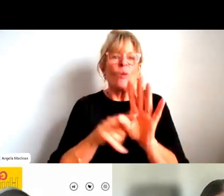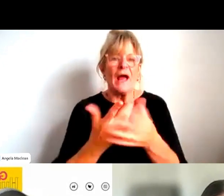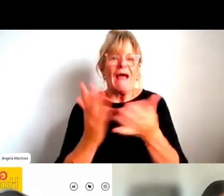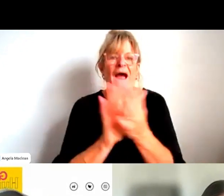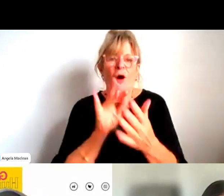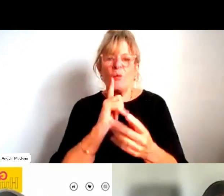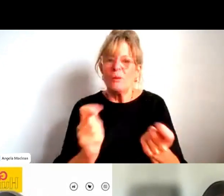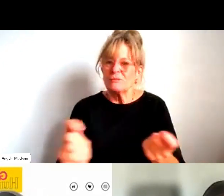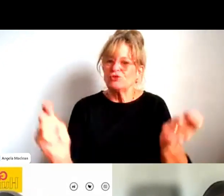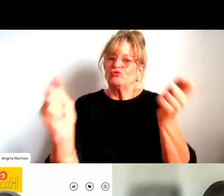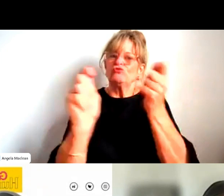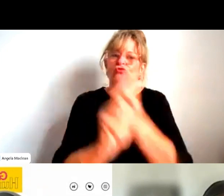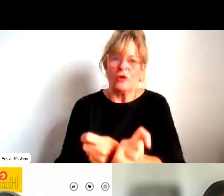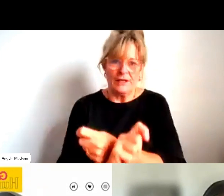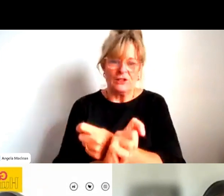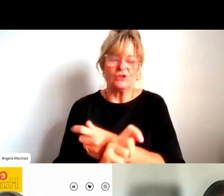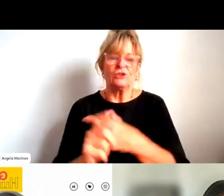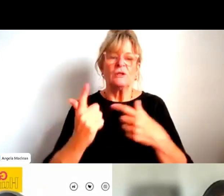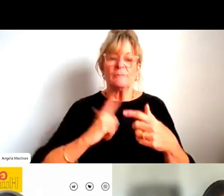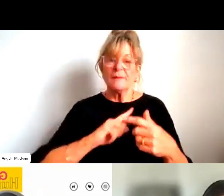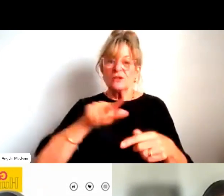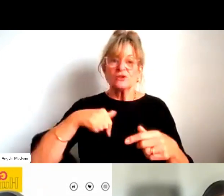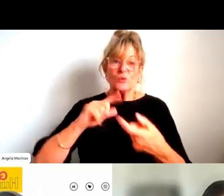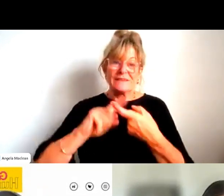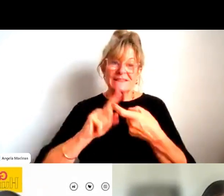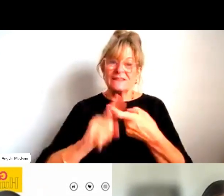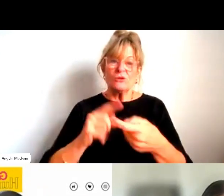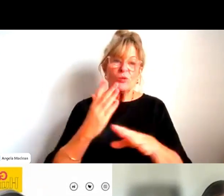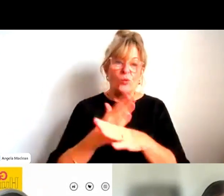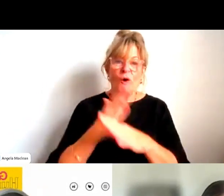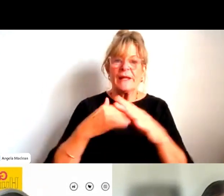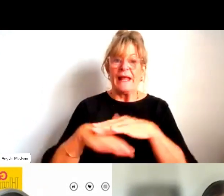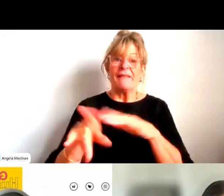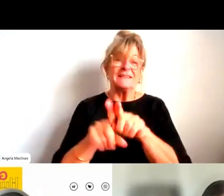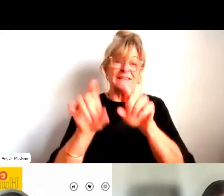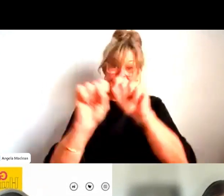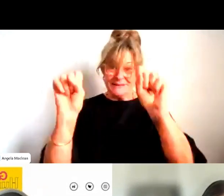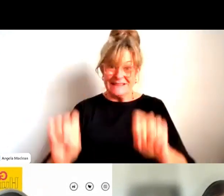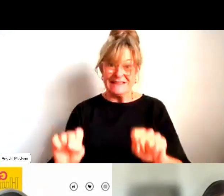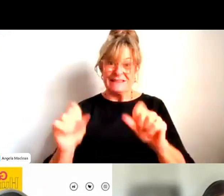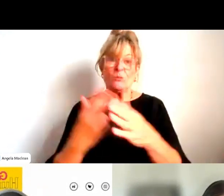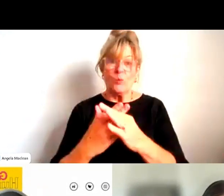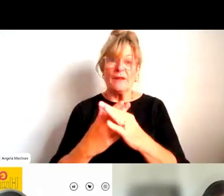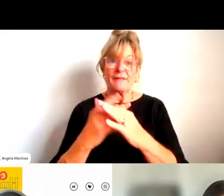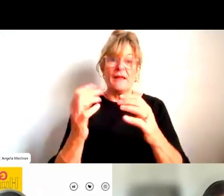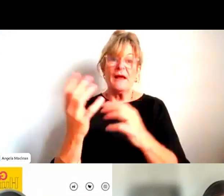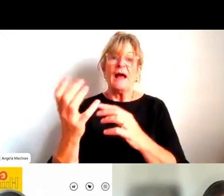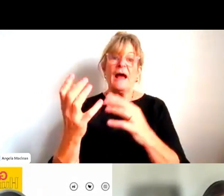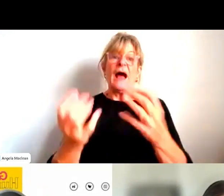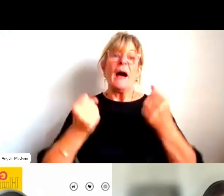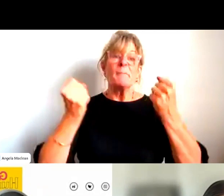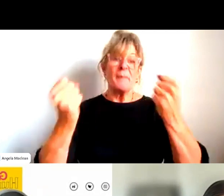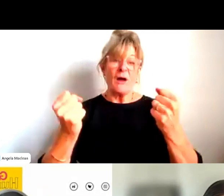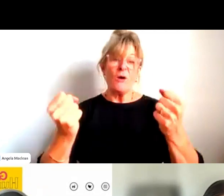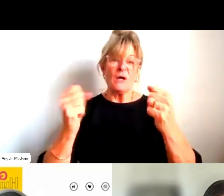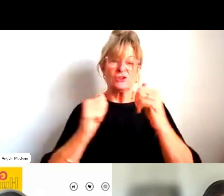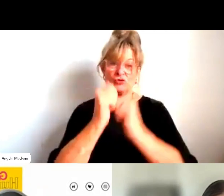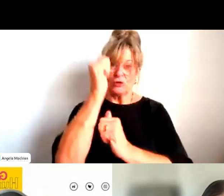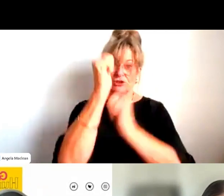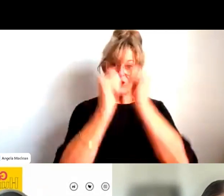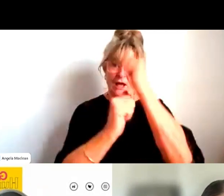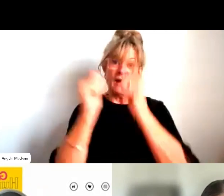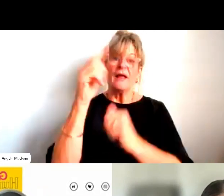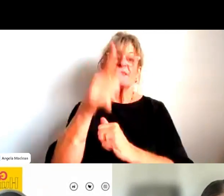shift this because otherwise we're still operating in a, a power structure that promotes certain people over